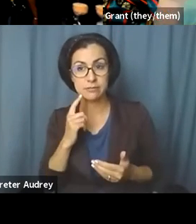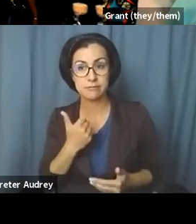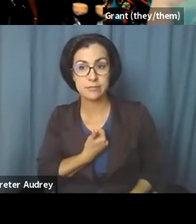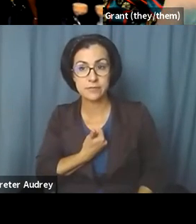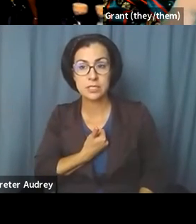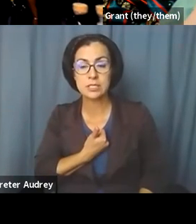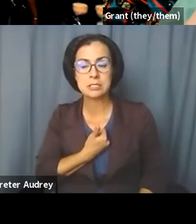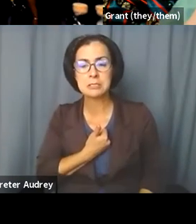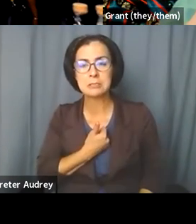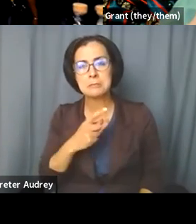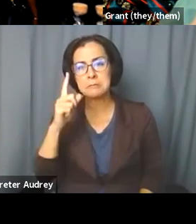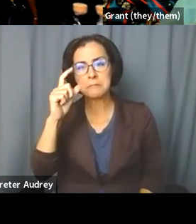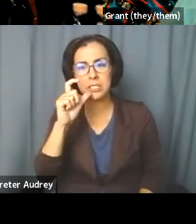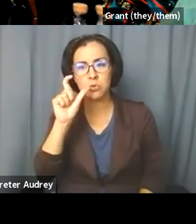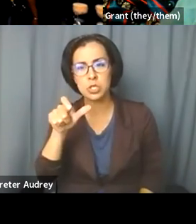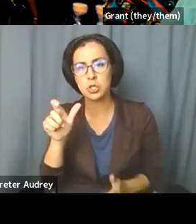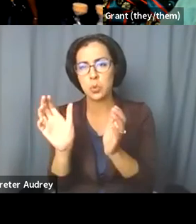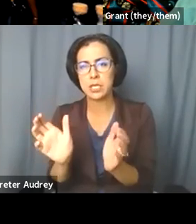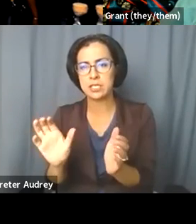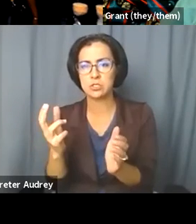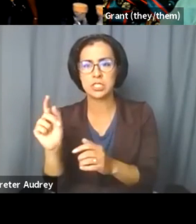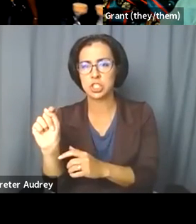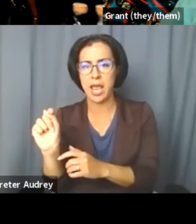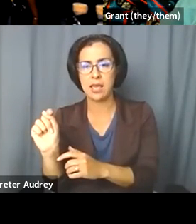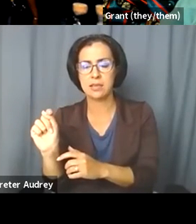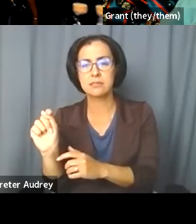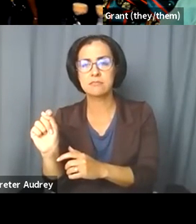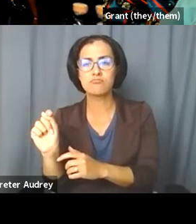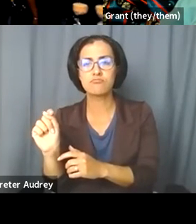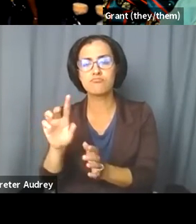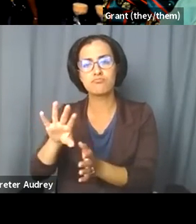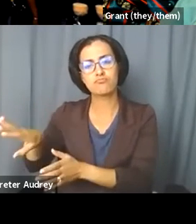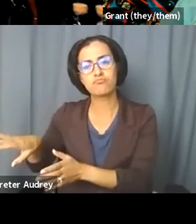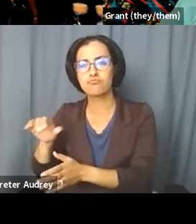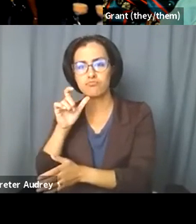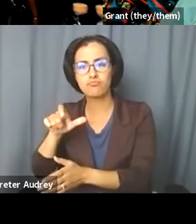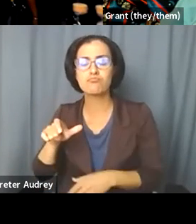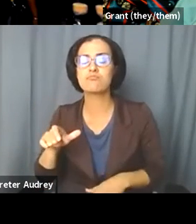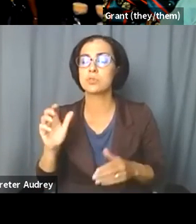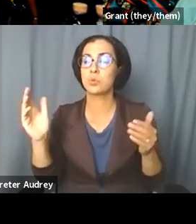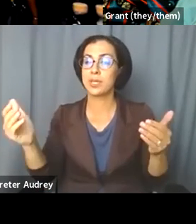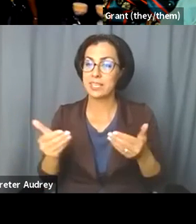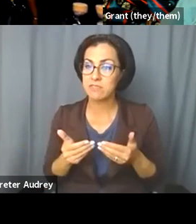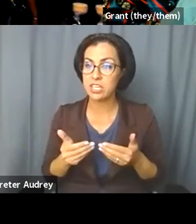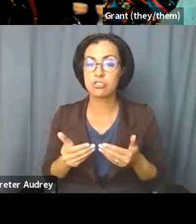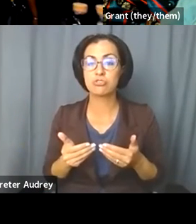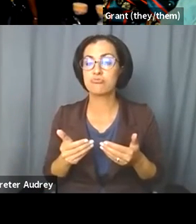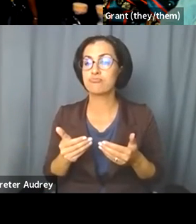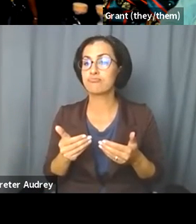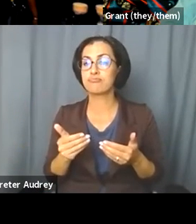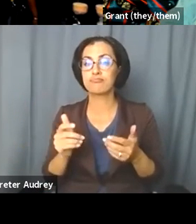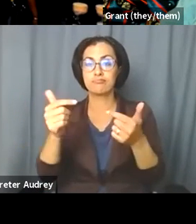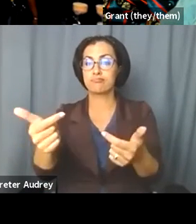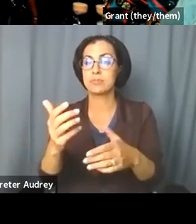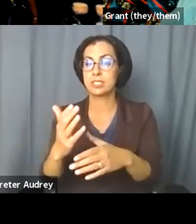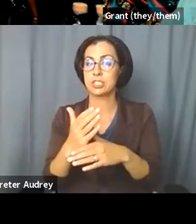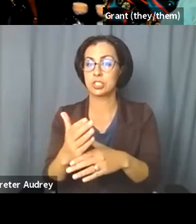I think we, we're not going to need to use the chat to stack people. Um, so, um, the invitation is to share what